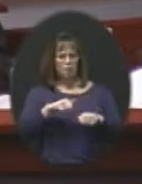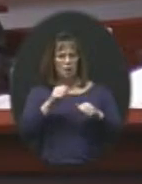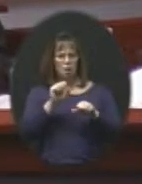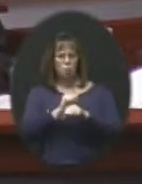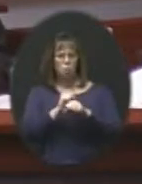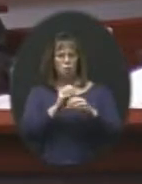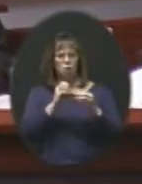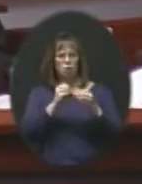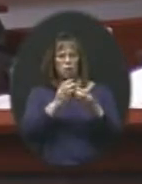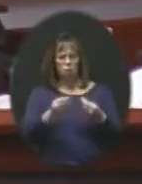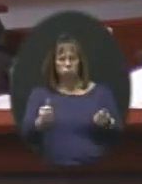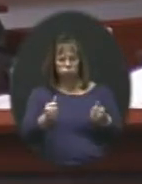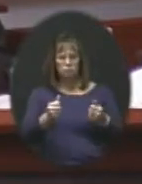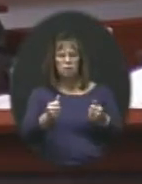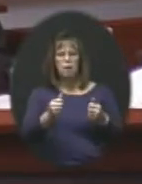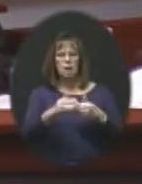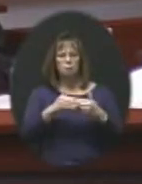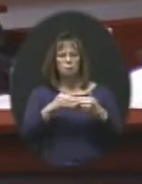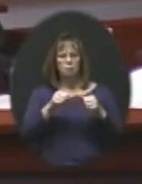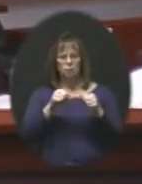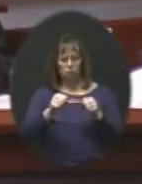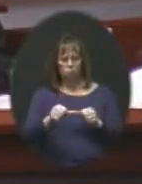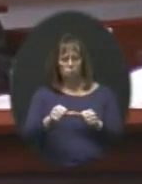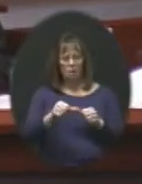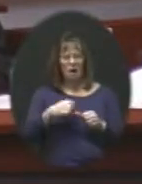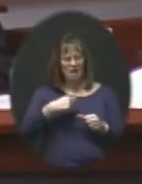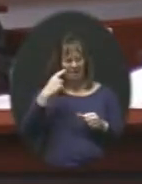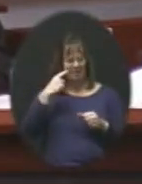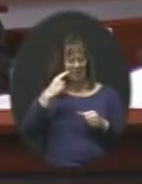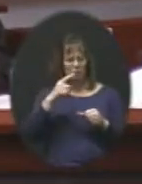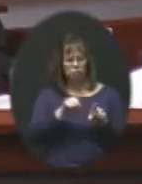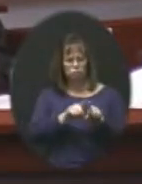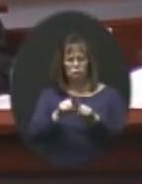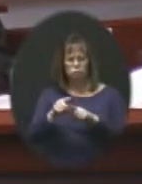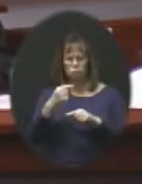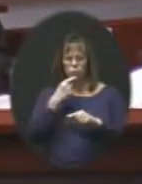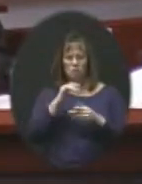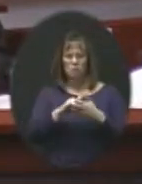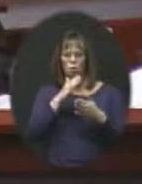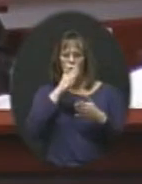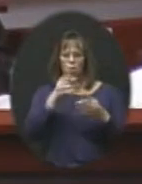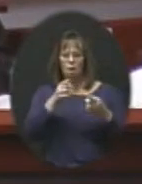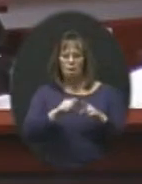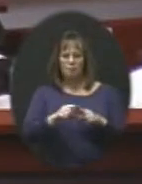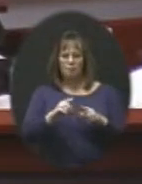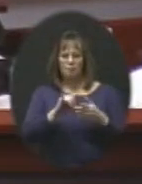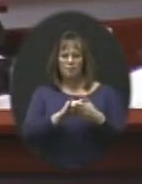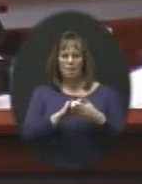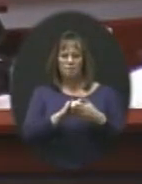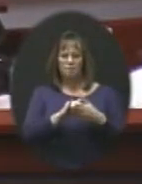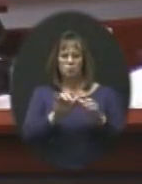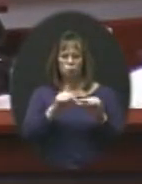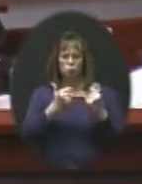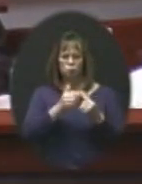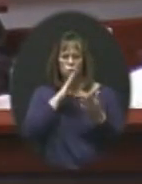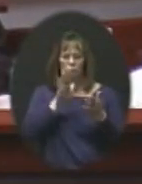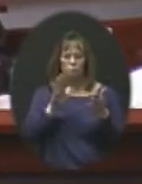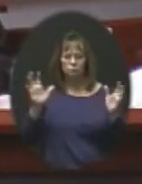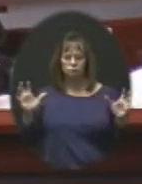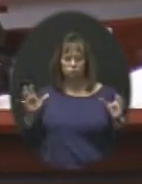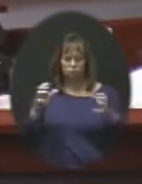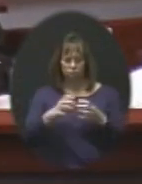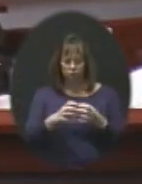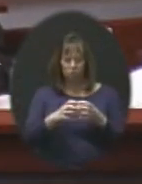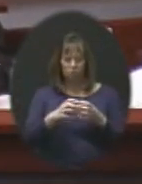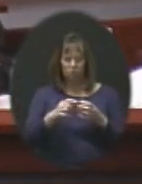something out and be brought forward. And I think that's what this language is also saying will happen, is that the groups will get together and I think